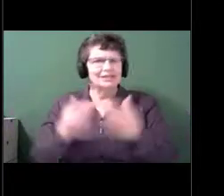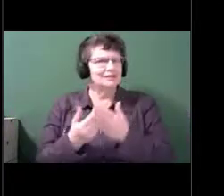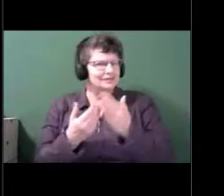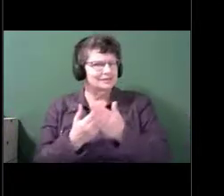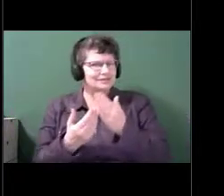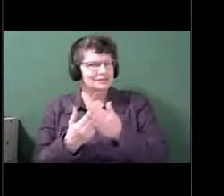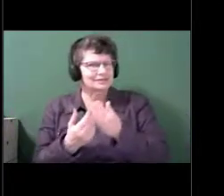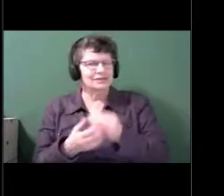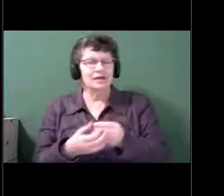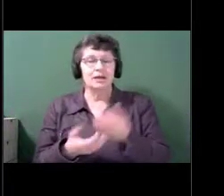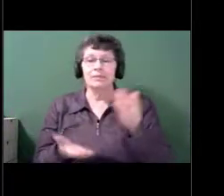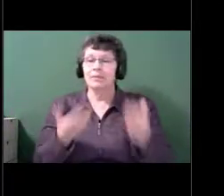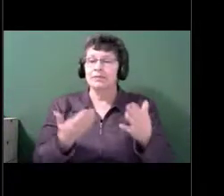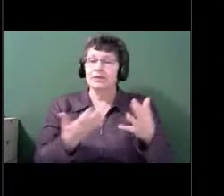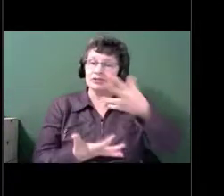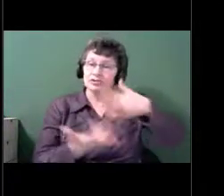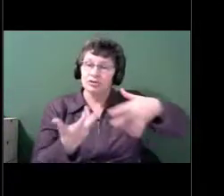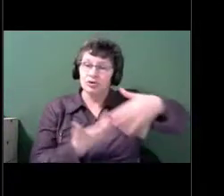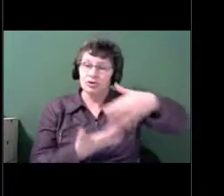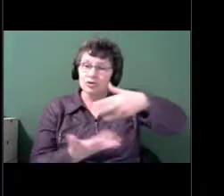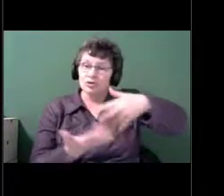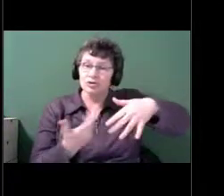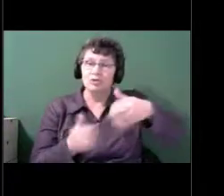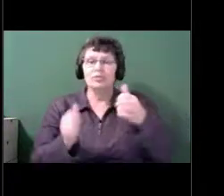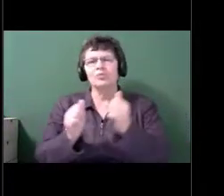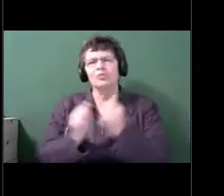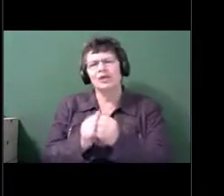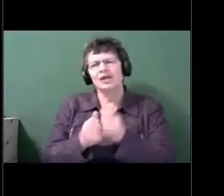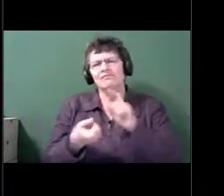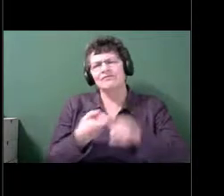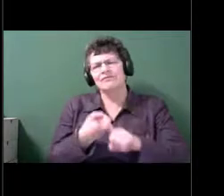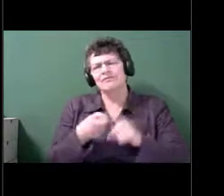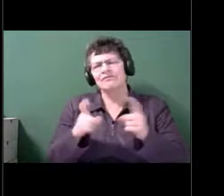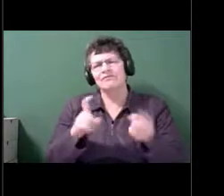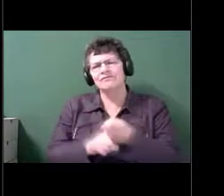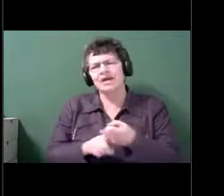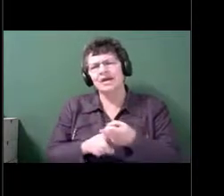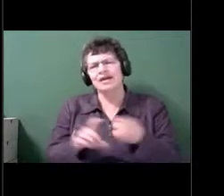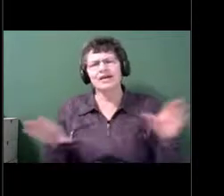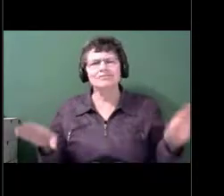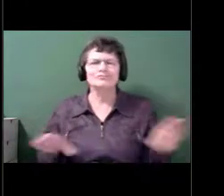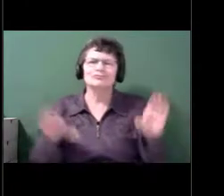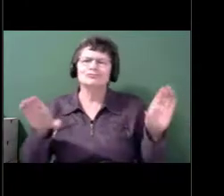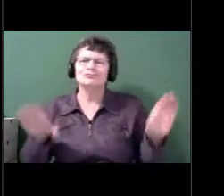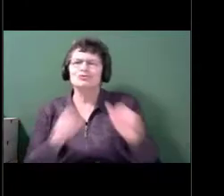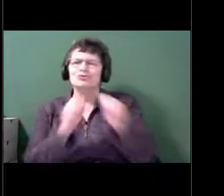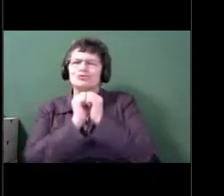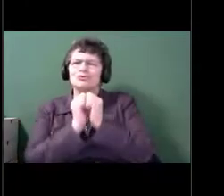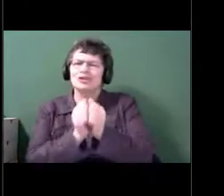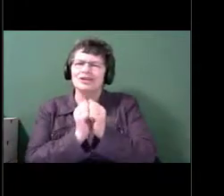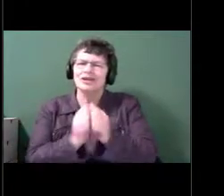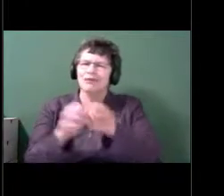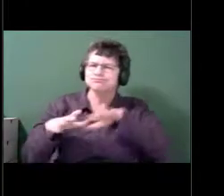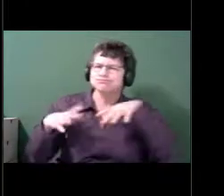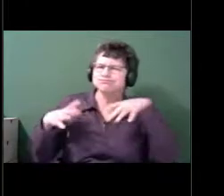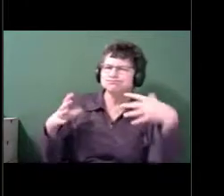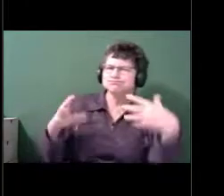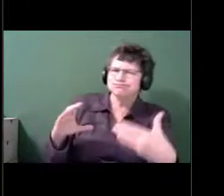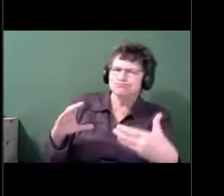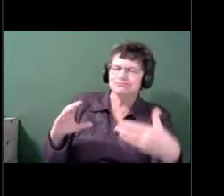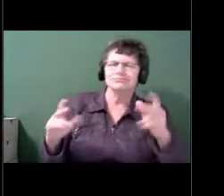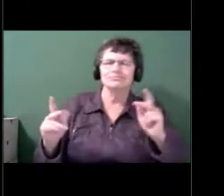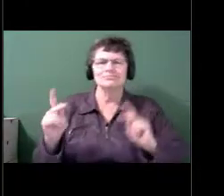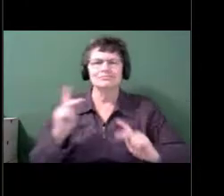the social environment because you go with your friends and you have a common activity in a group and people, you know,